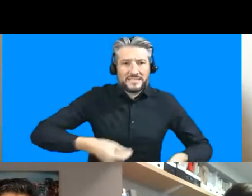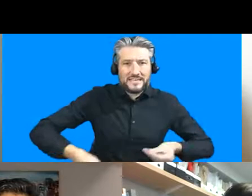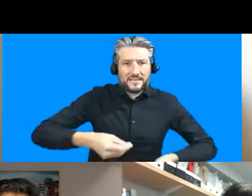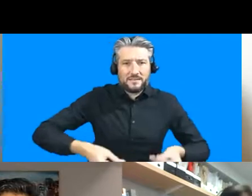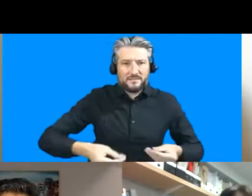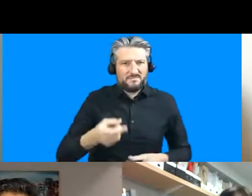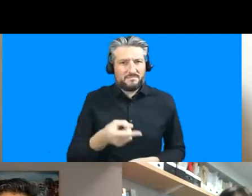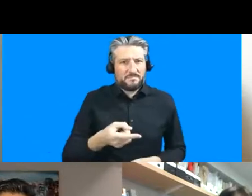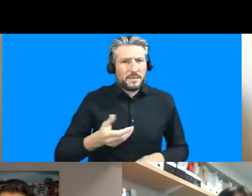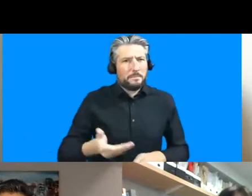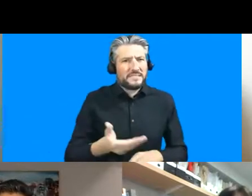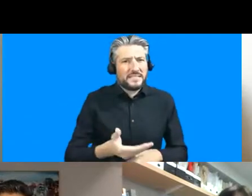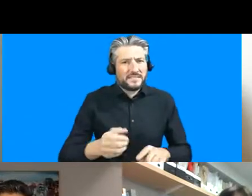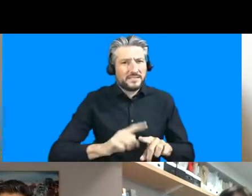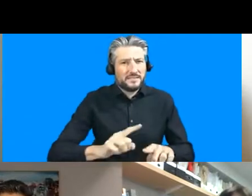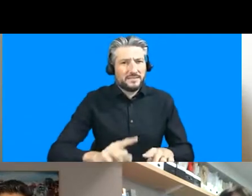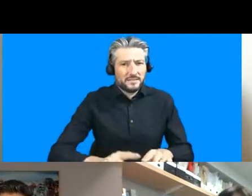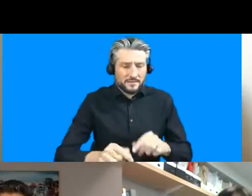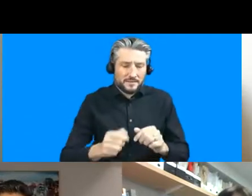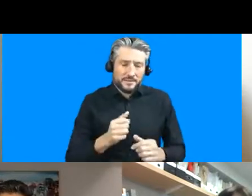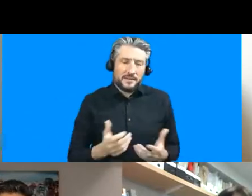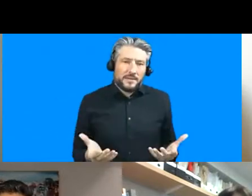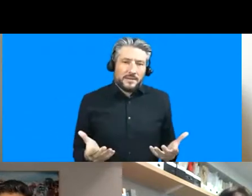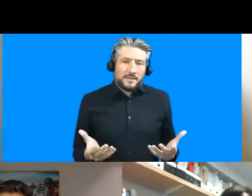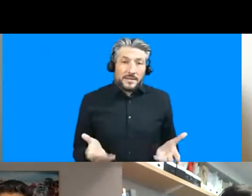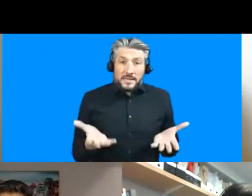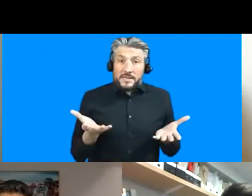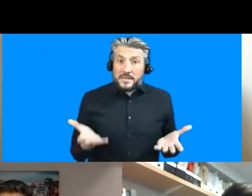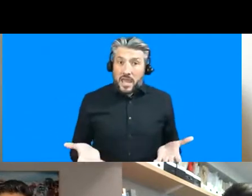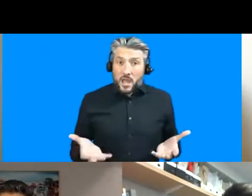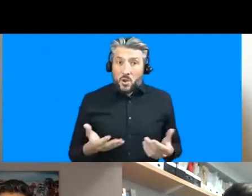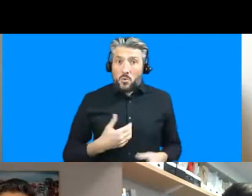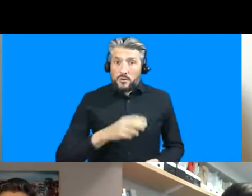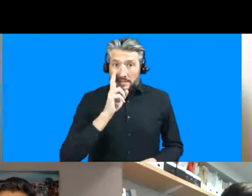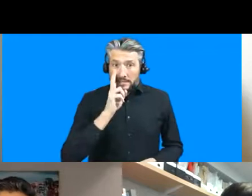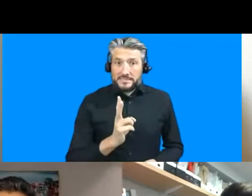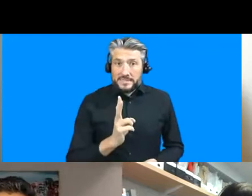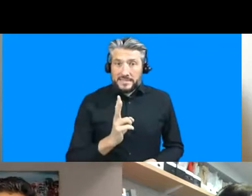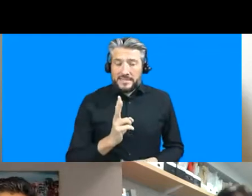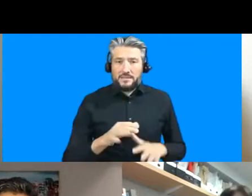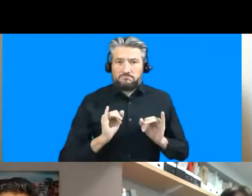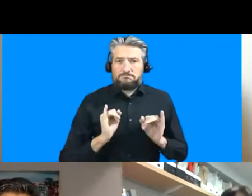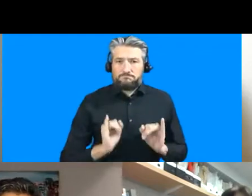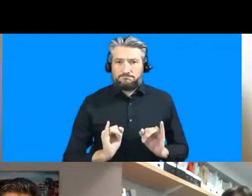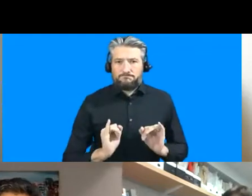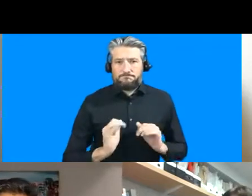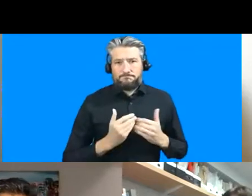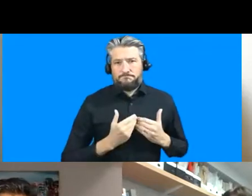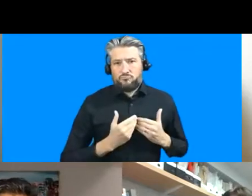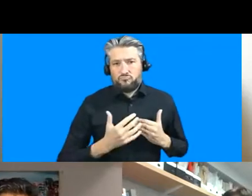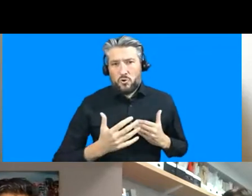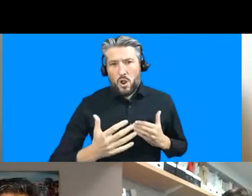informal settlements and informal settlements rely on um and now we're really seeing kind of a prolonged economic kind of um